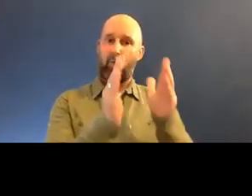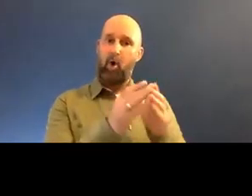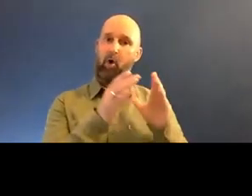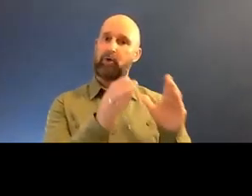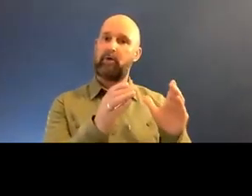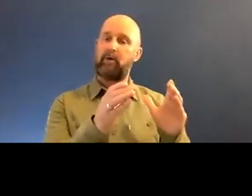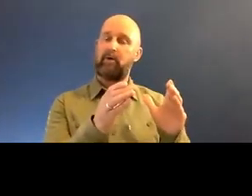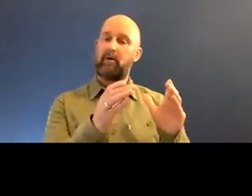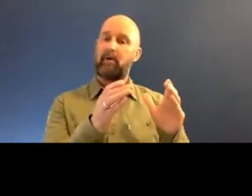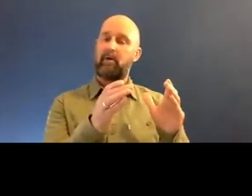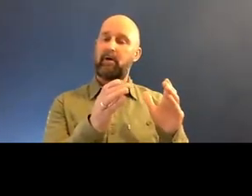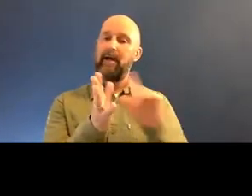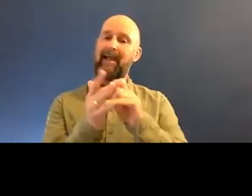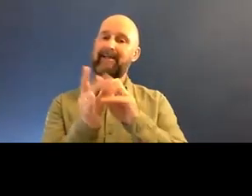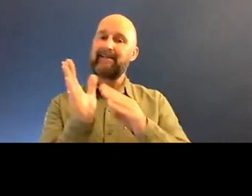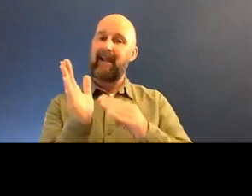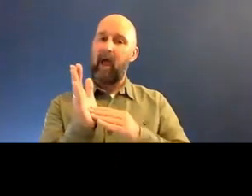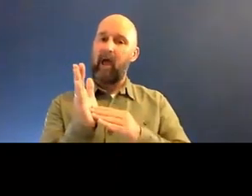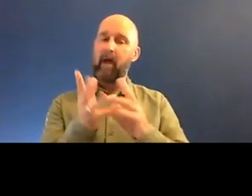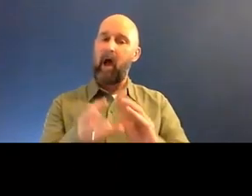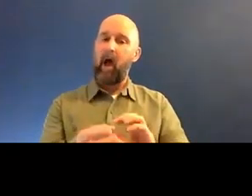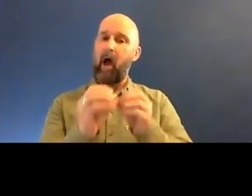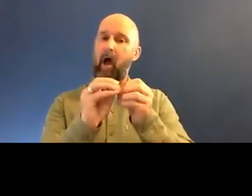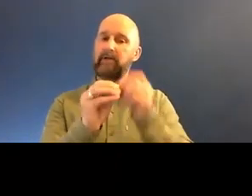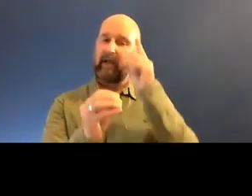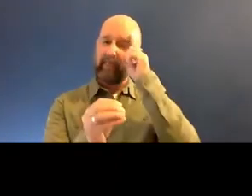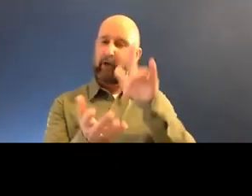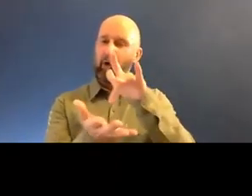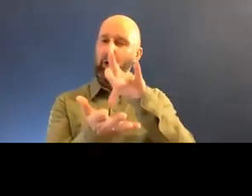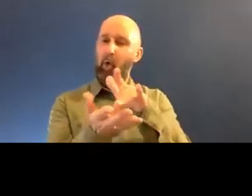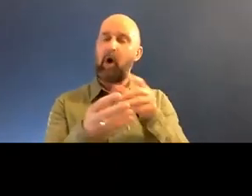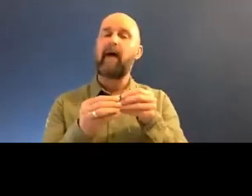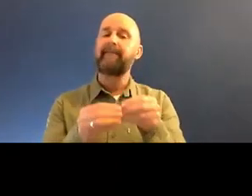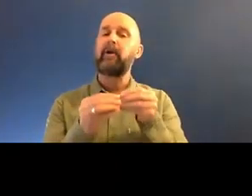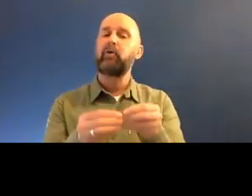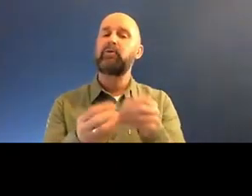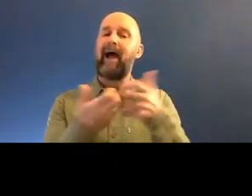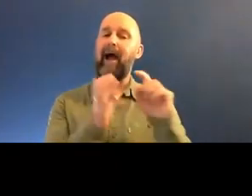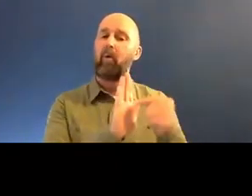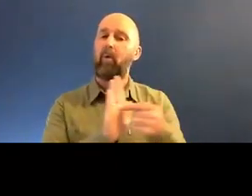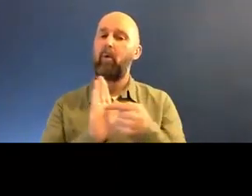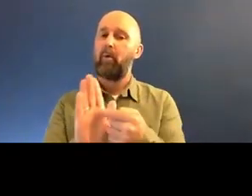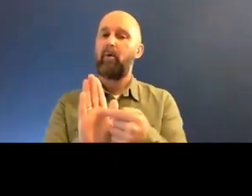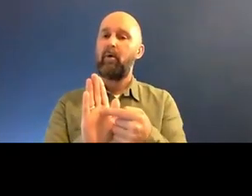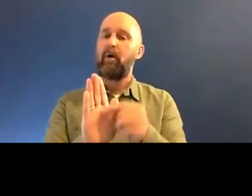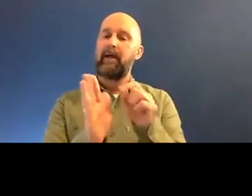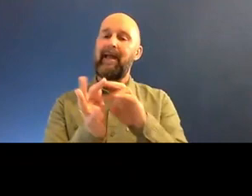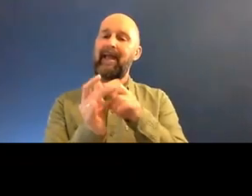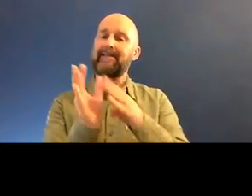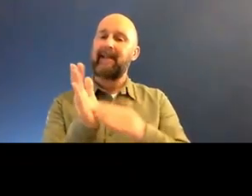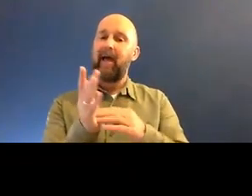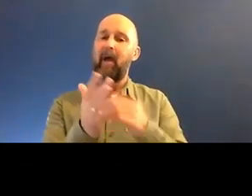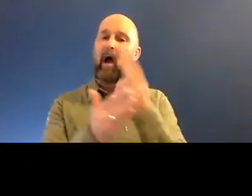Islamic art, if I stated the core values, what could I use to symbolize, you know, Islamic art using the